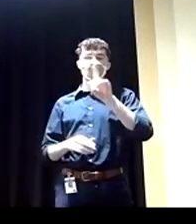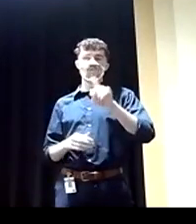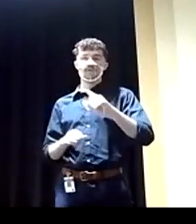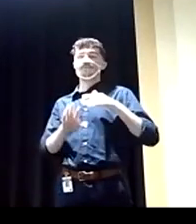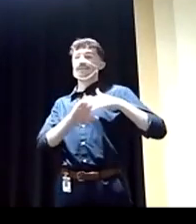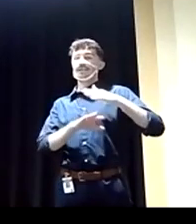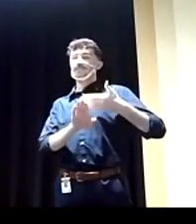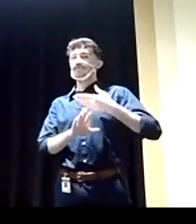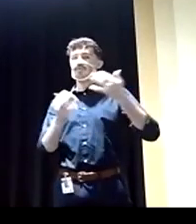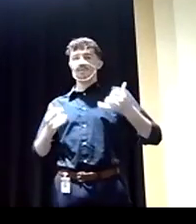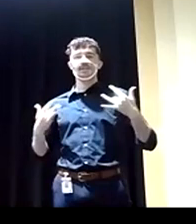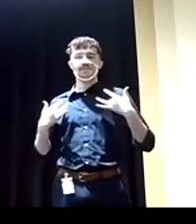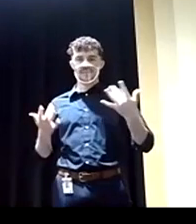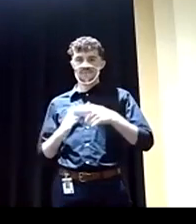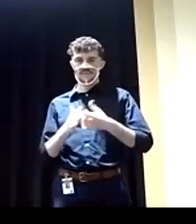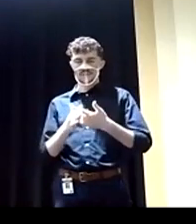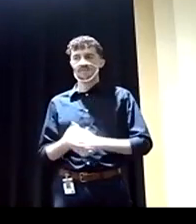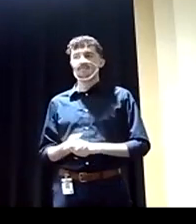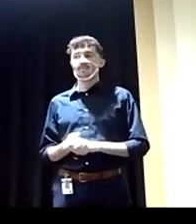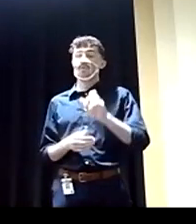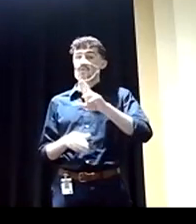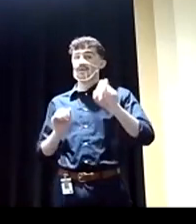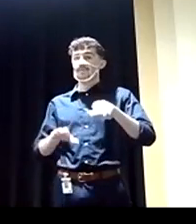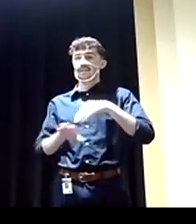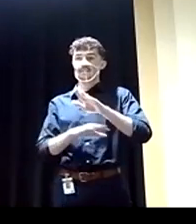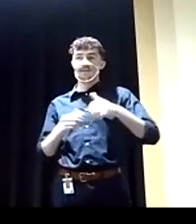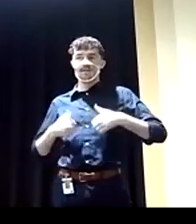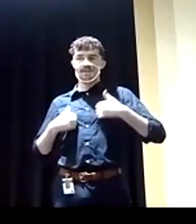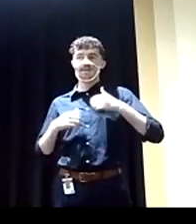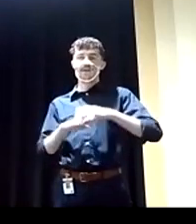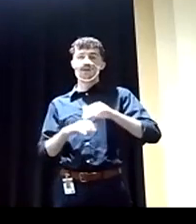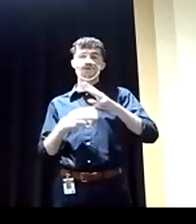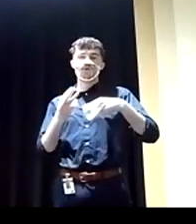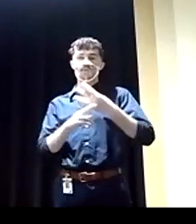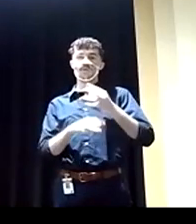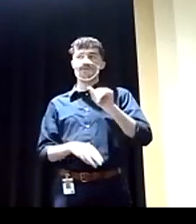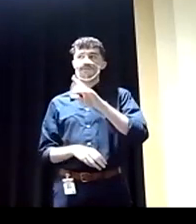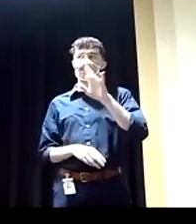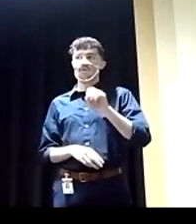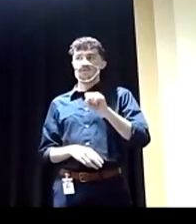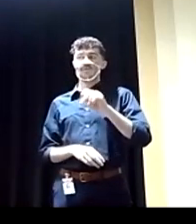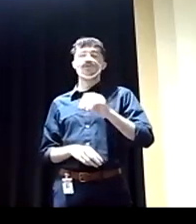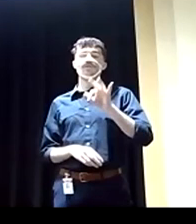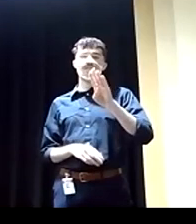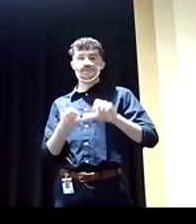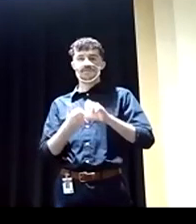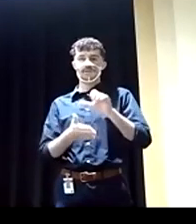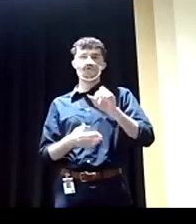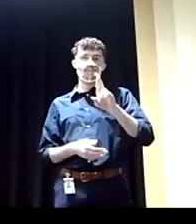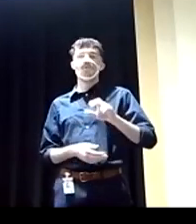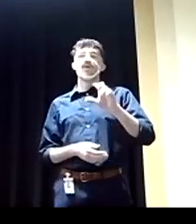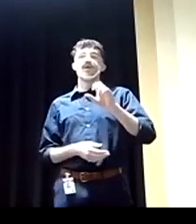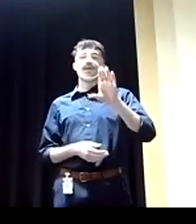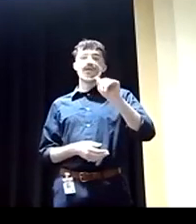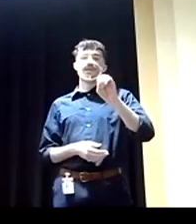submitted prior to today's forum or live on the World Affairs Council Facebook page or Casa San Jose's Facebook page.